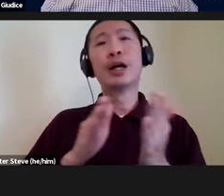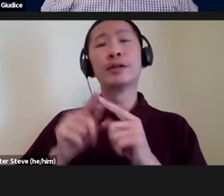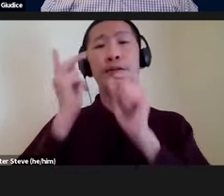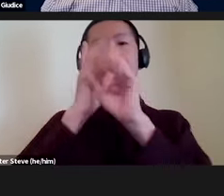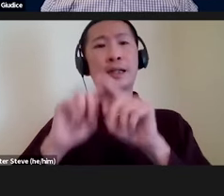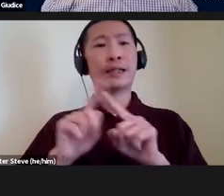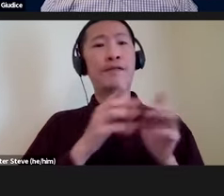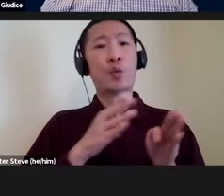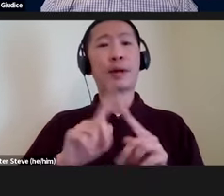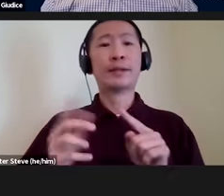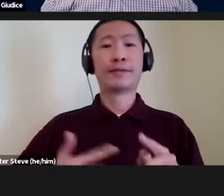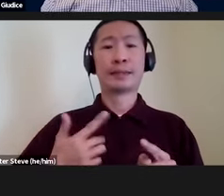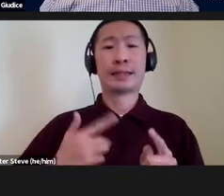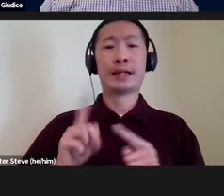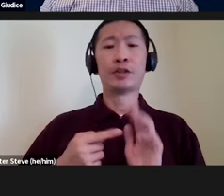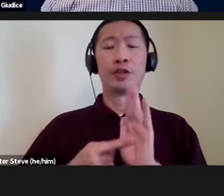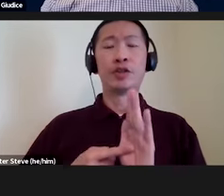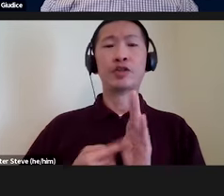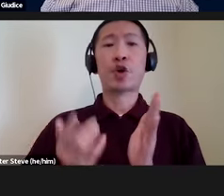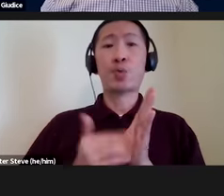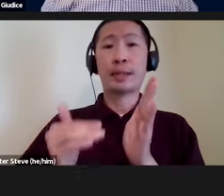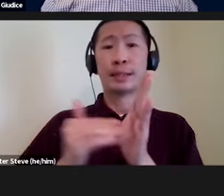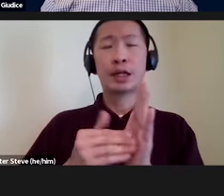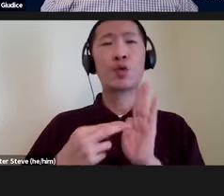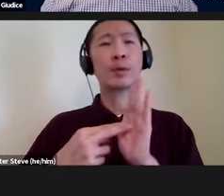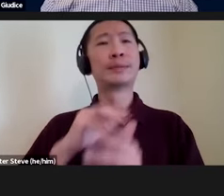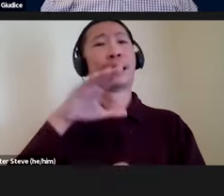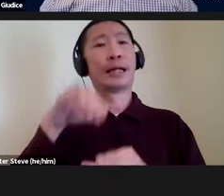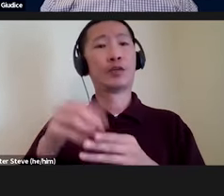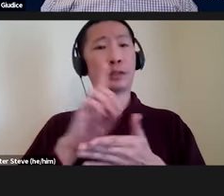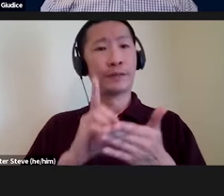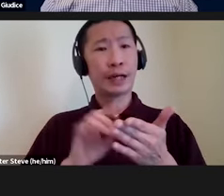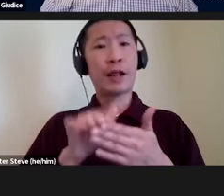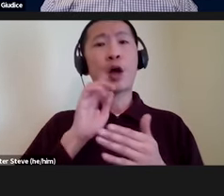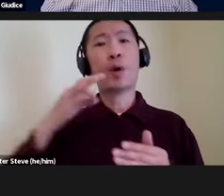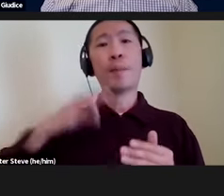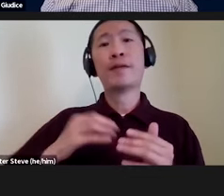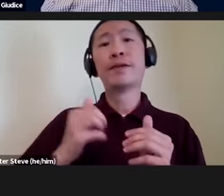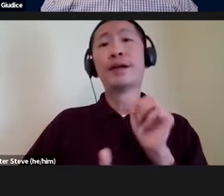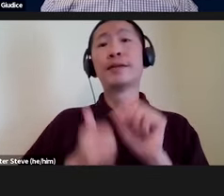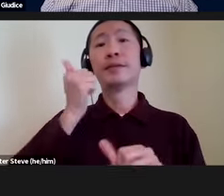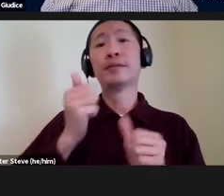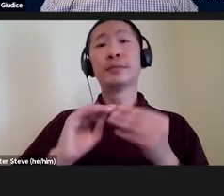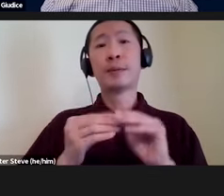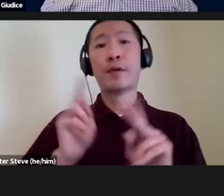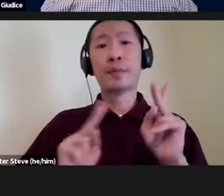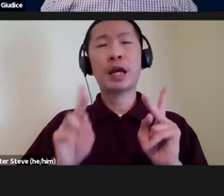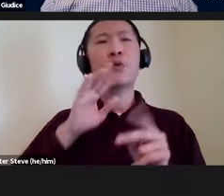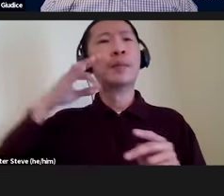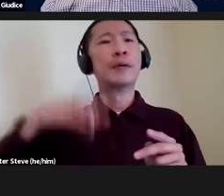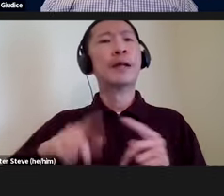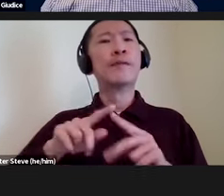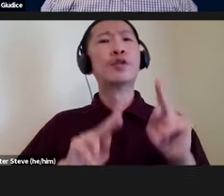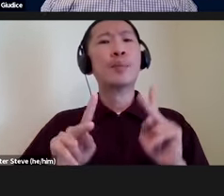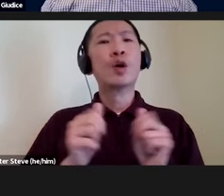and different senses to provide redundancy represents inclusive design that's going to benefit the greatest number of people. So, it's going to be beneficial to people